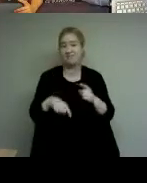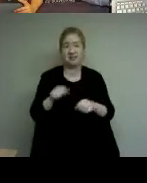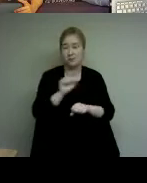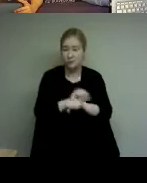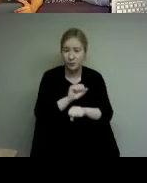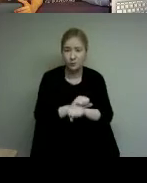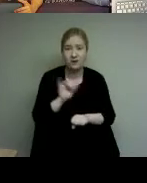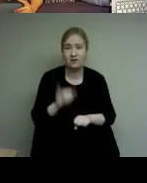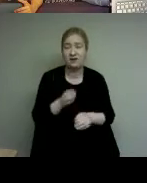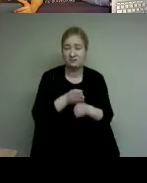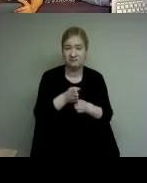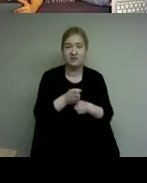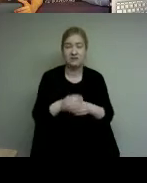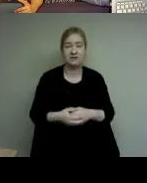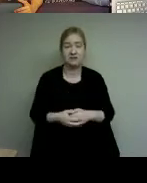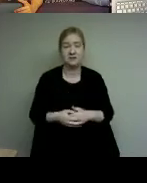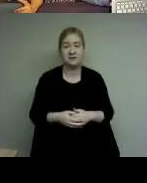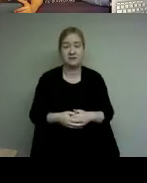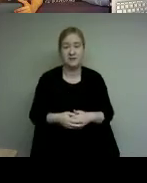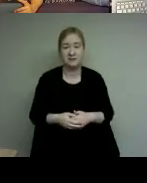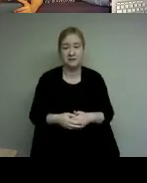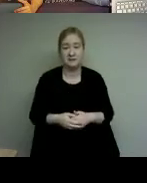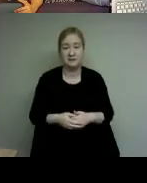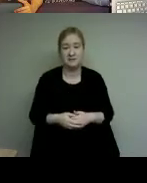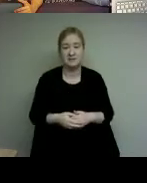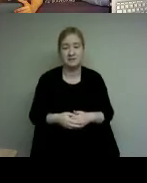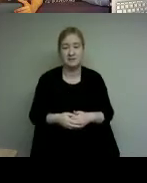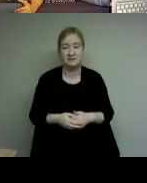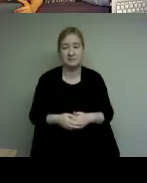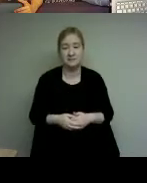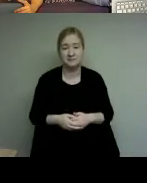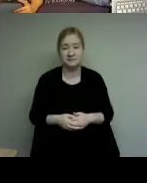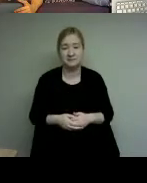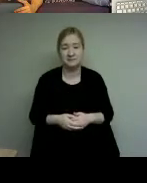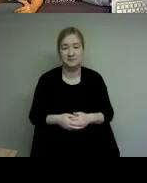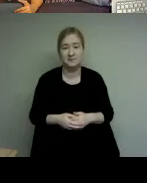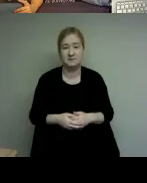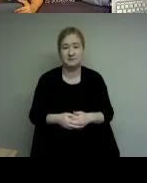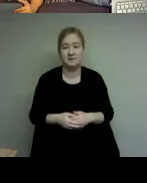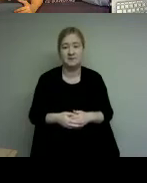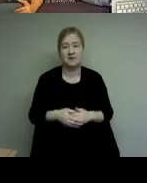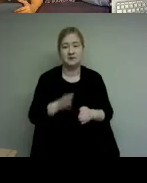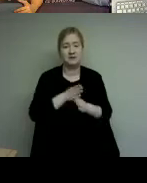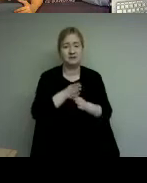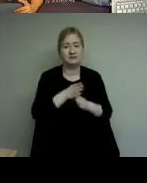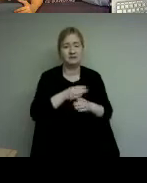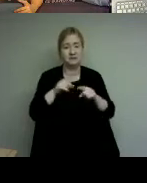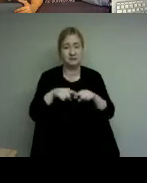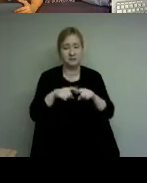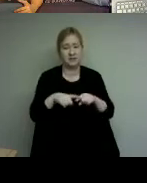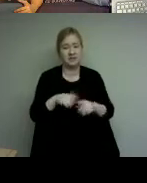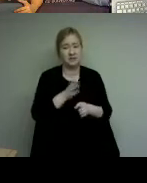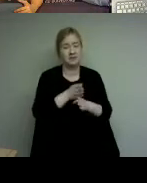we were lacking that resilient professionals so we turned to a joint venture partner my